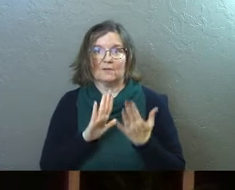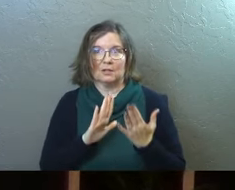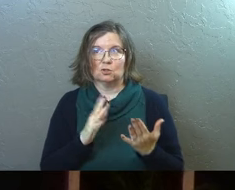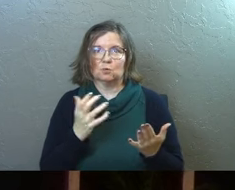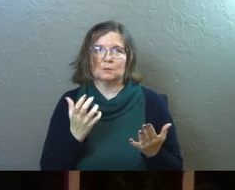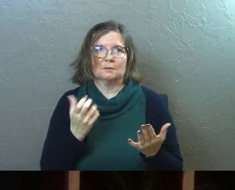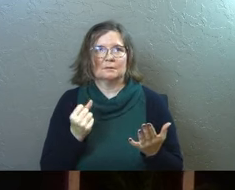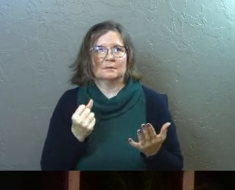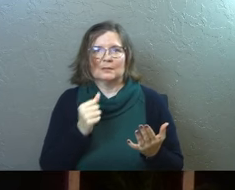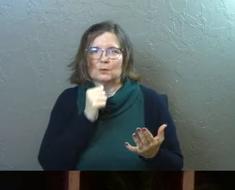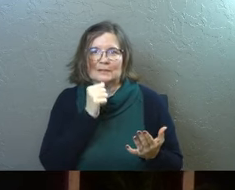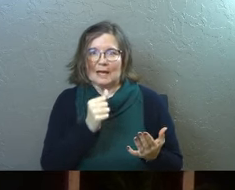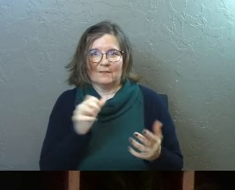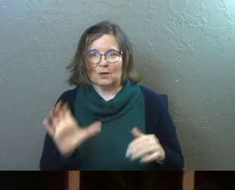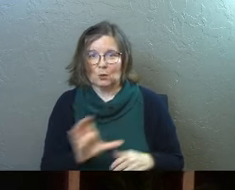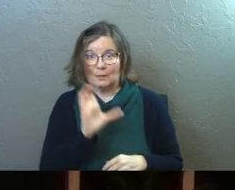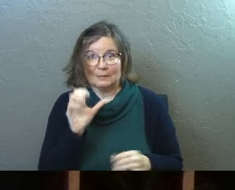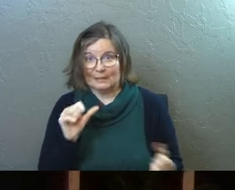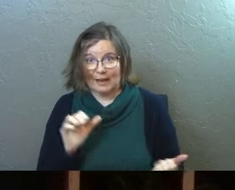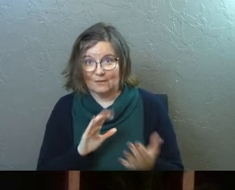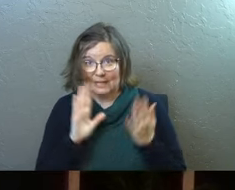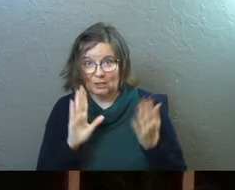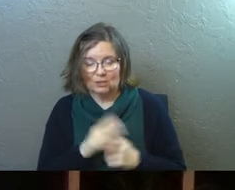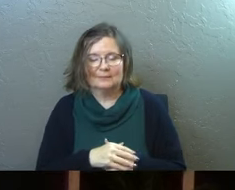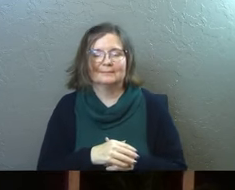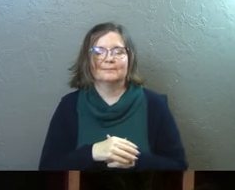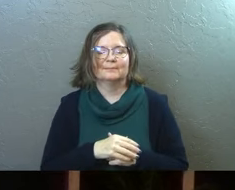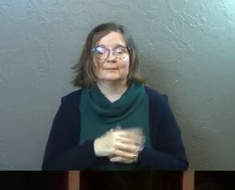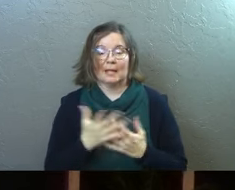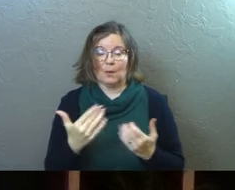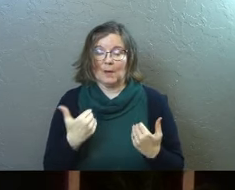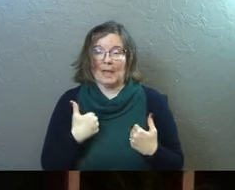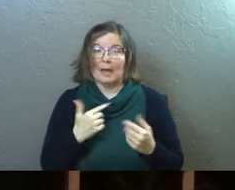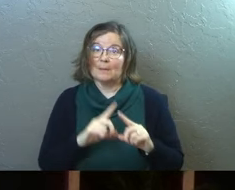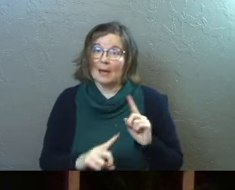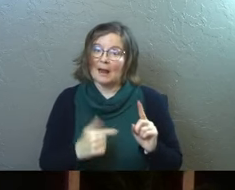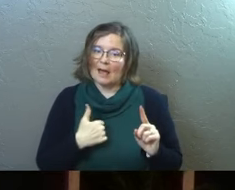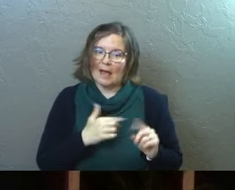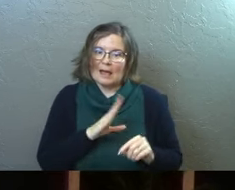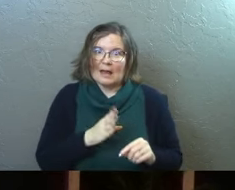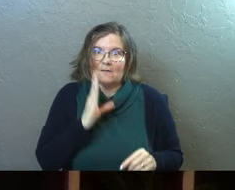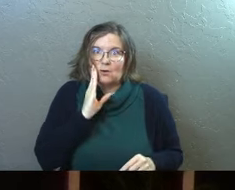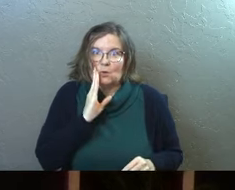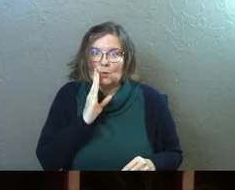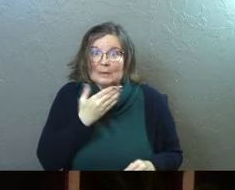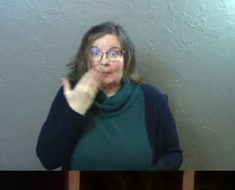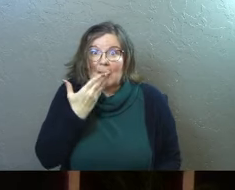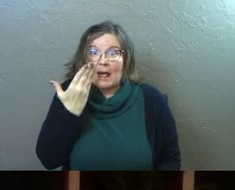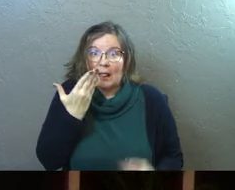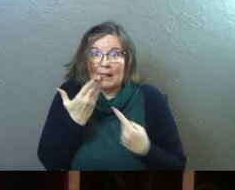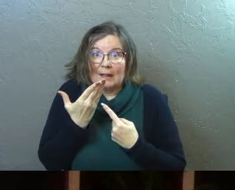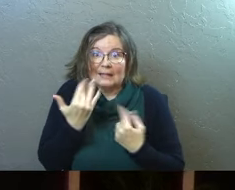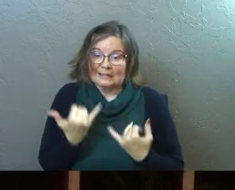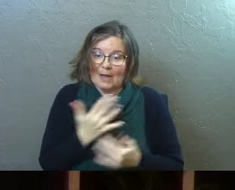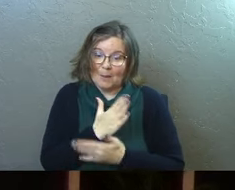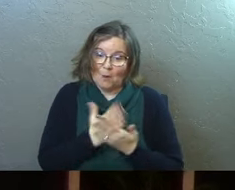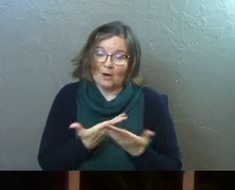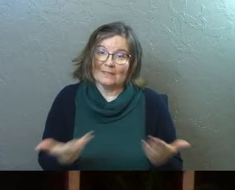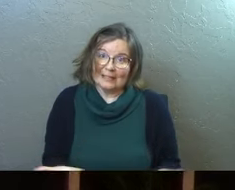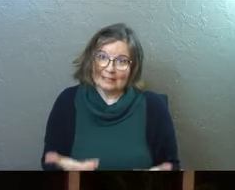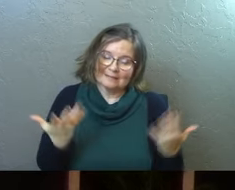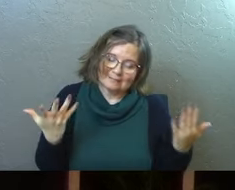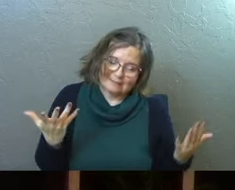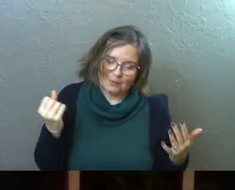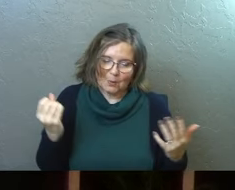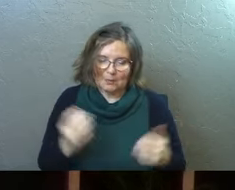It was a, it was not a very Christmassy confrontation that we had, but I never knew smell is now part of things.